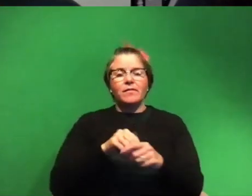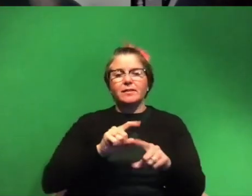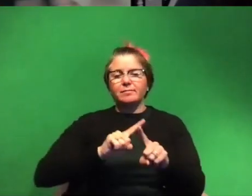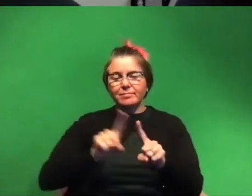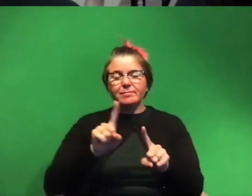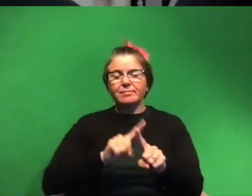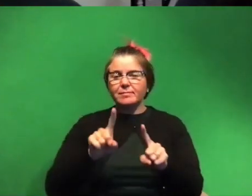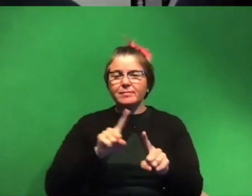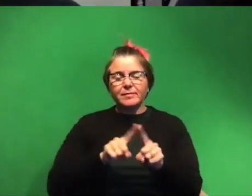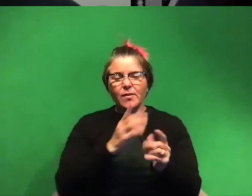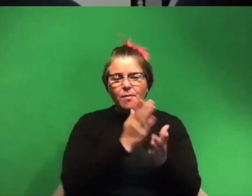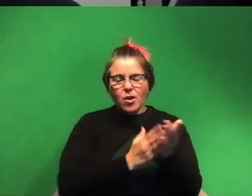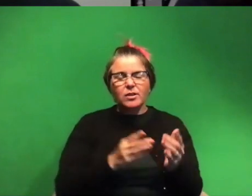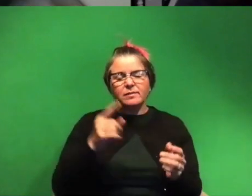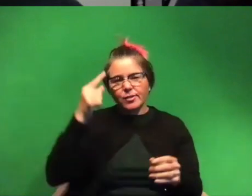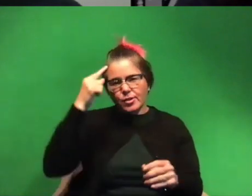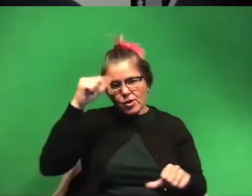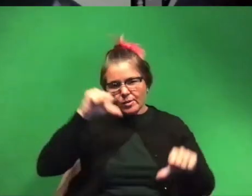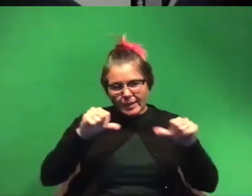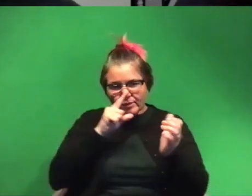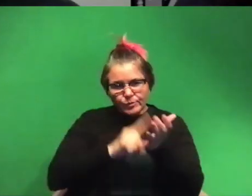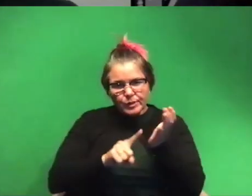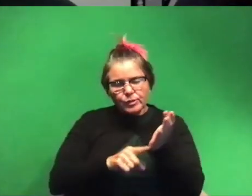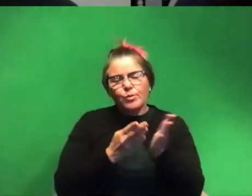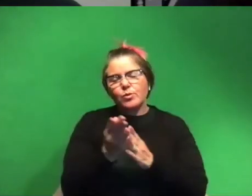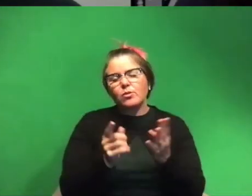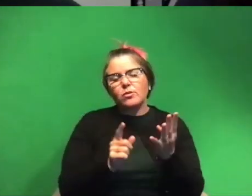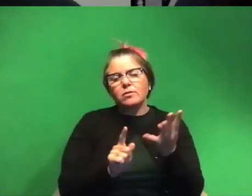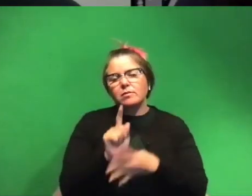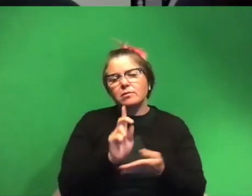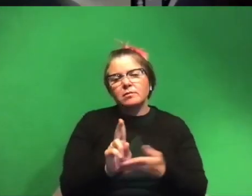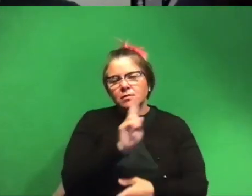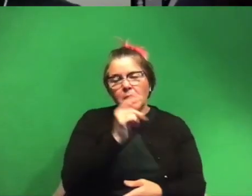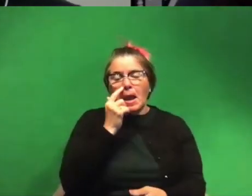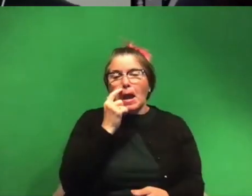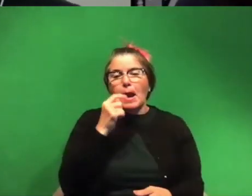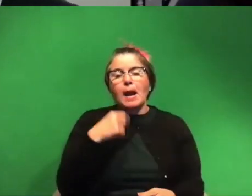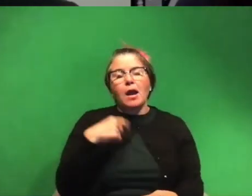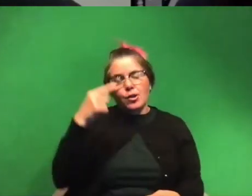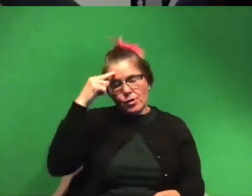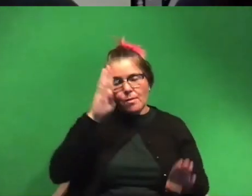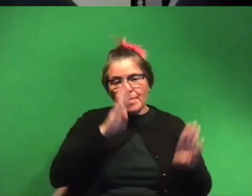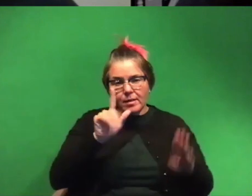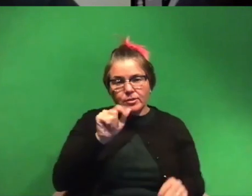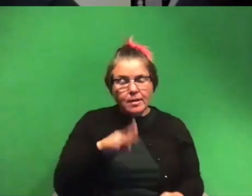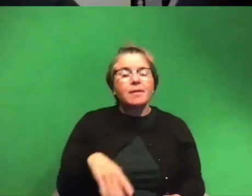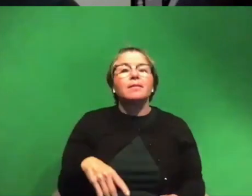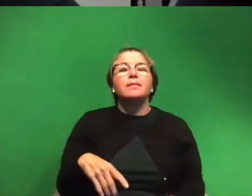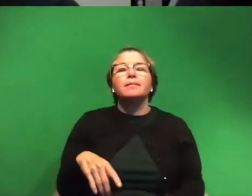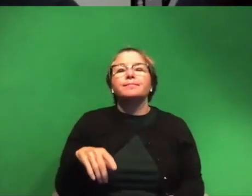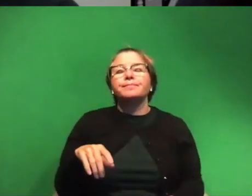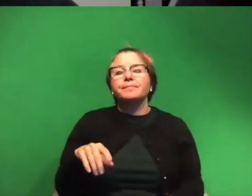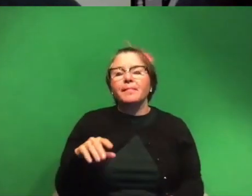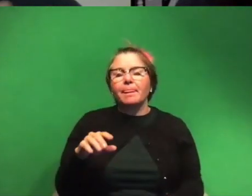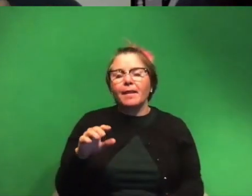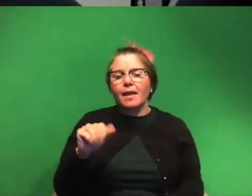aspects and types of neuroscience research all through my undergrad career i was in neurobiology labs i was in abnormal psychology